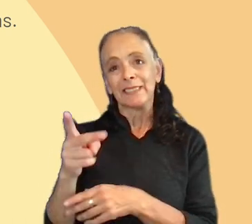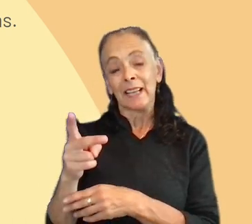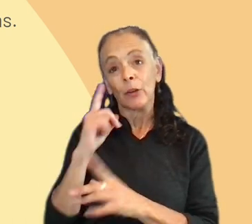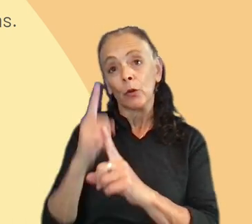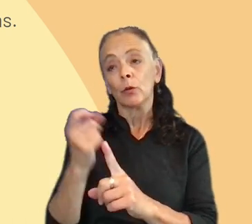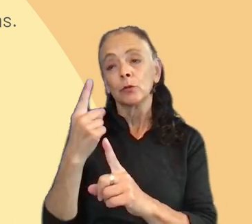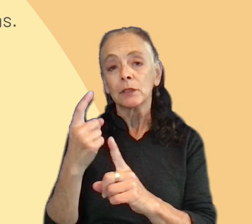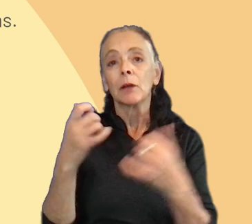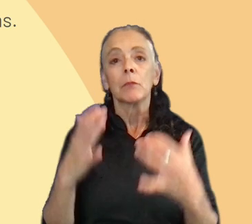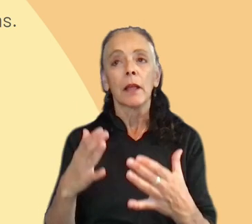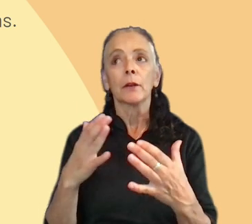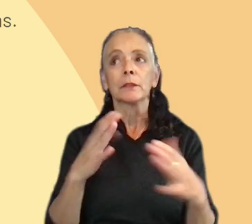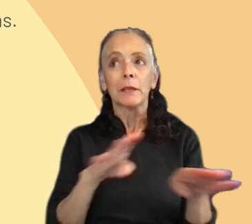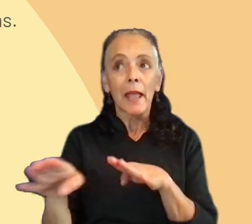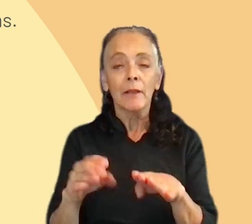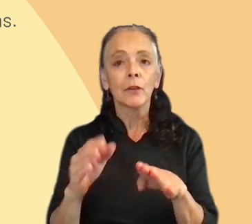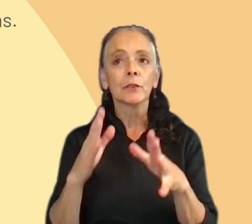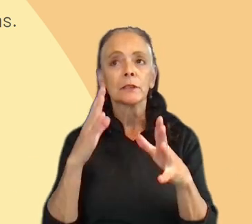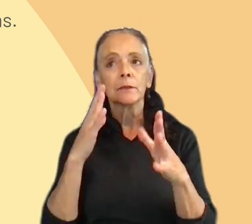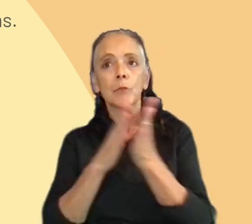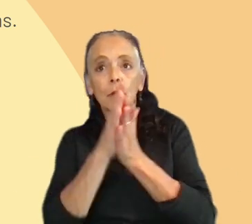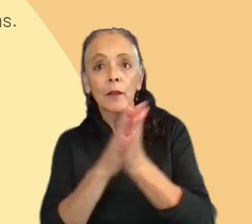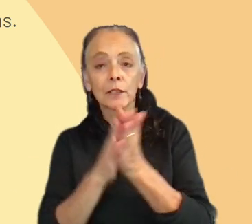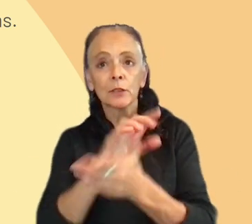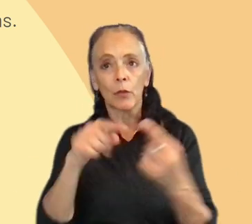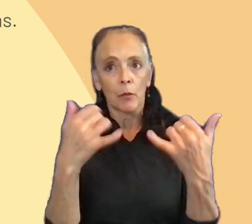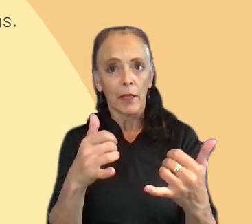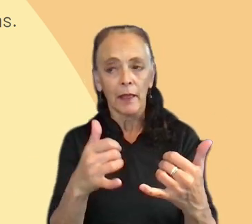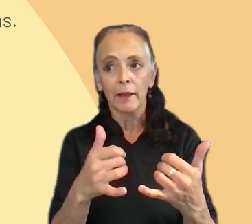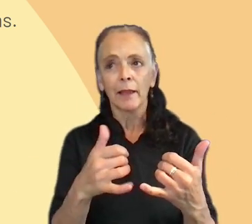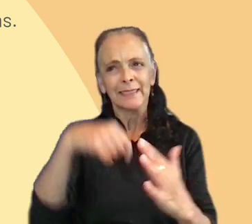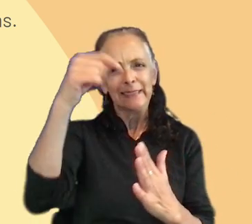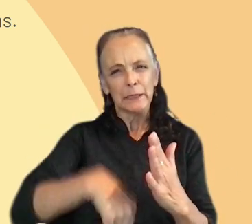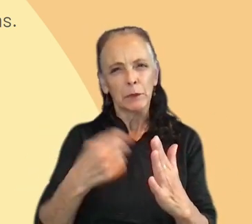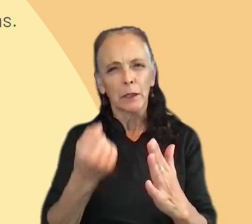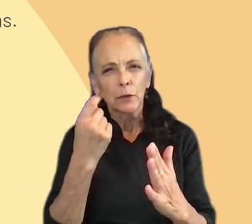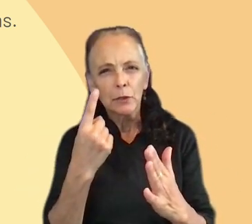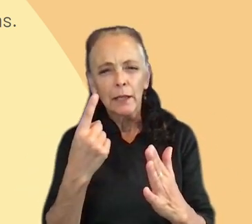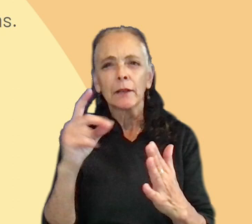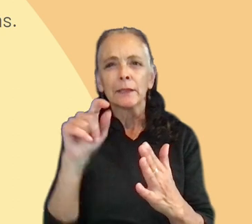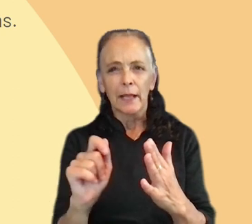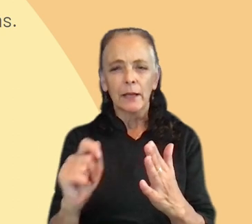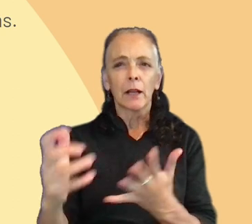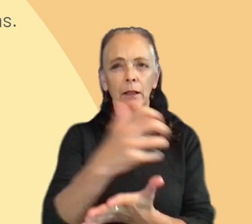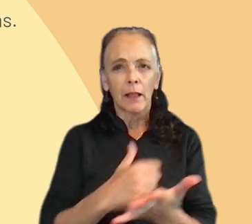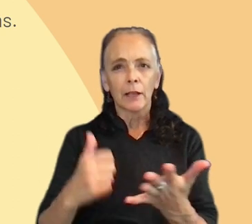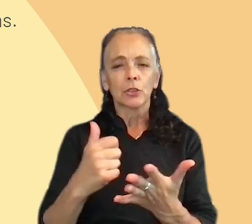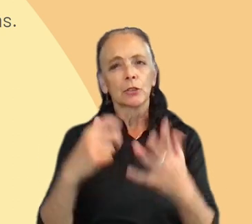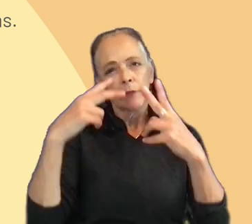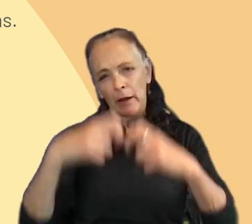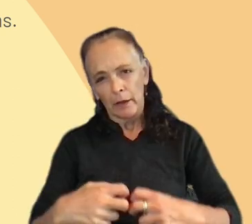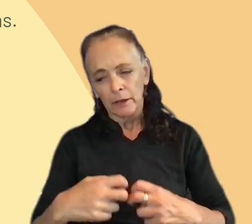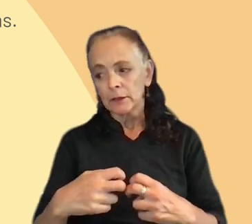behaviors and motivations when playing dominoes, deepen the understanding of data collection from analytics, and design a